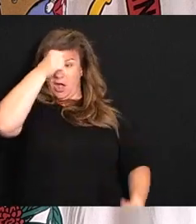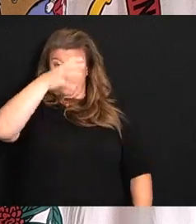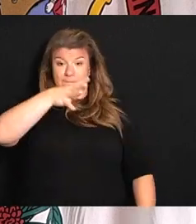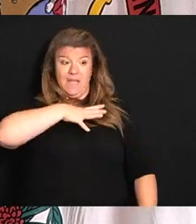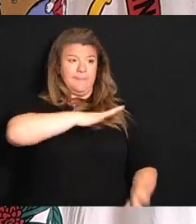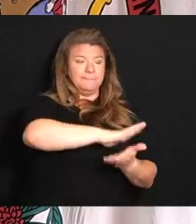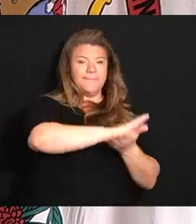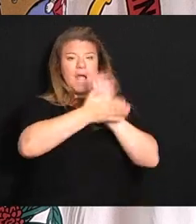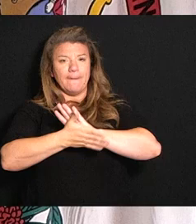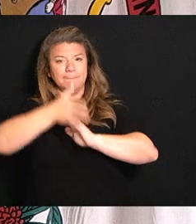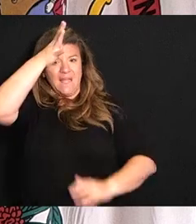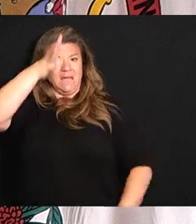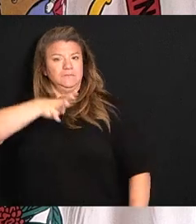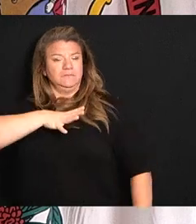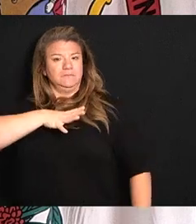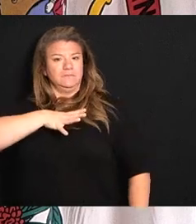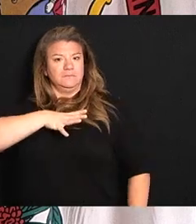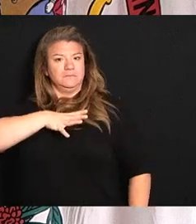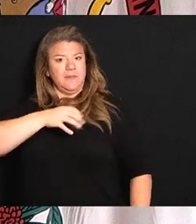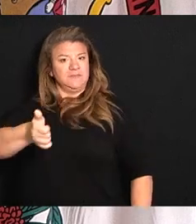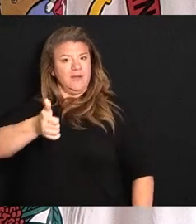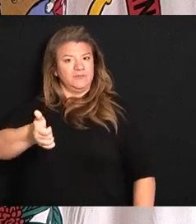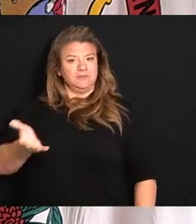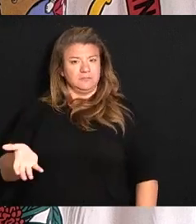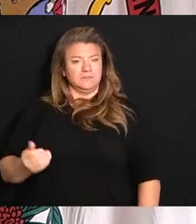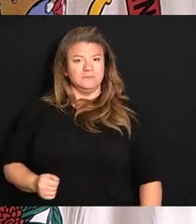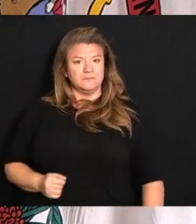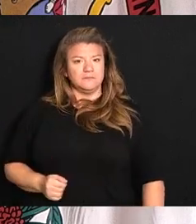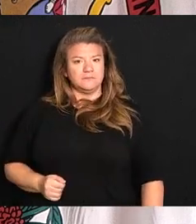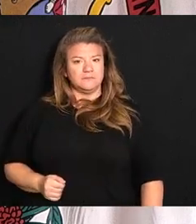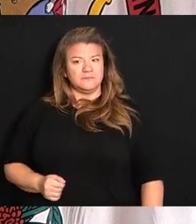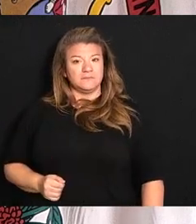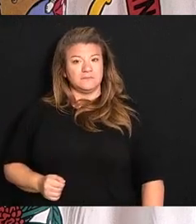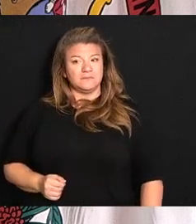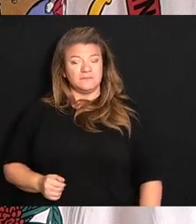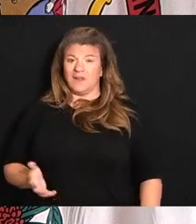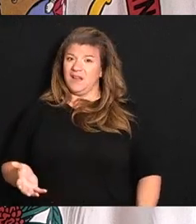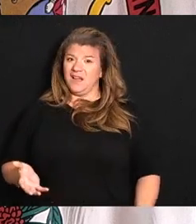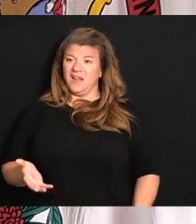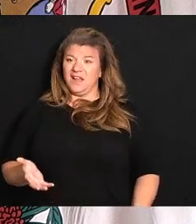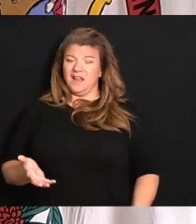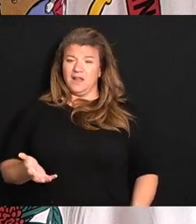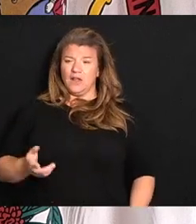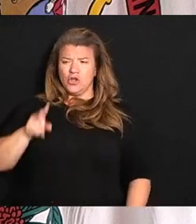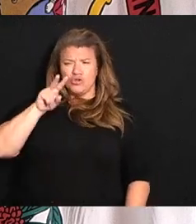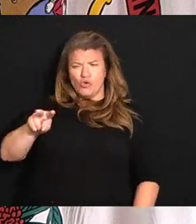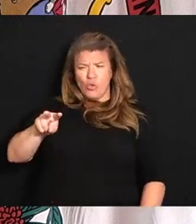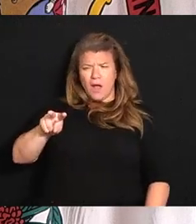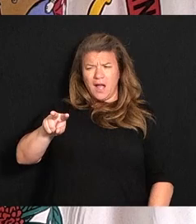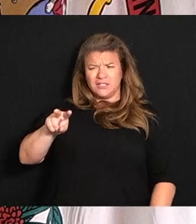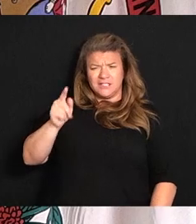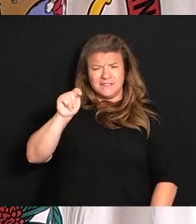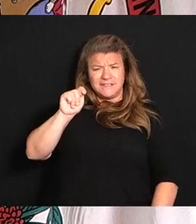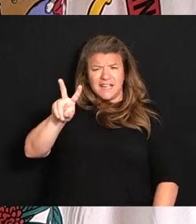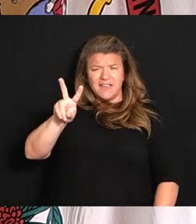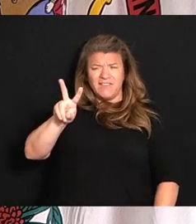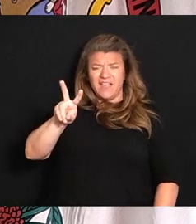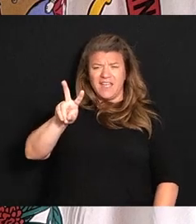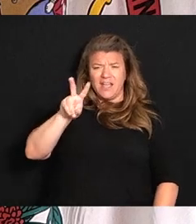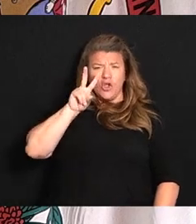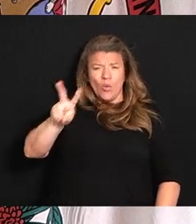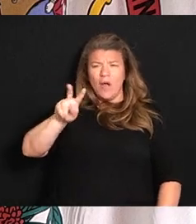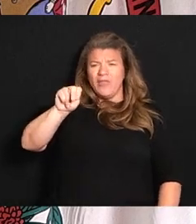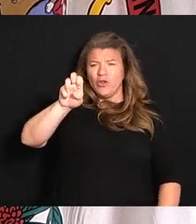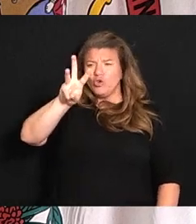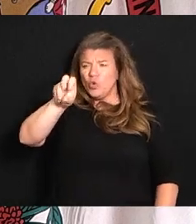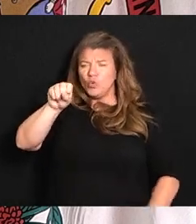men, you know, and not feeling very good, you get to watch lots and lots and lots of TV and newscasts and